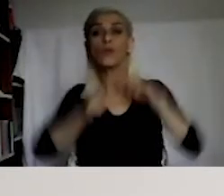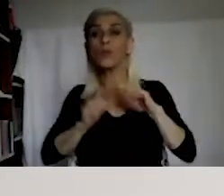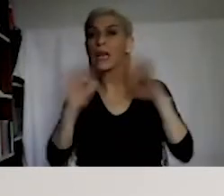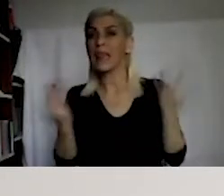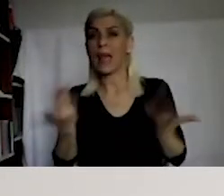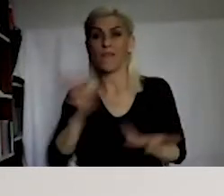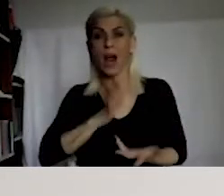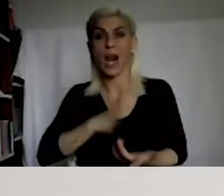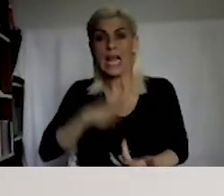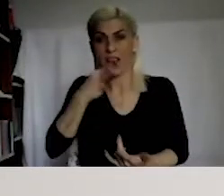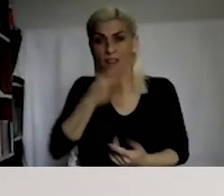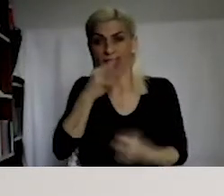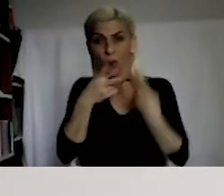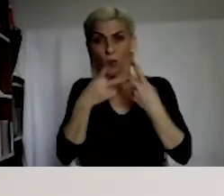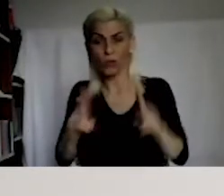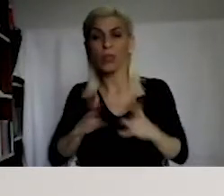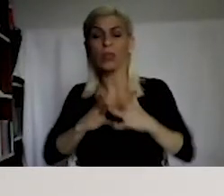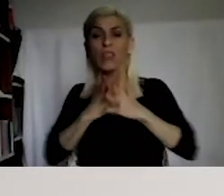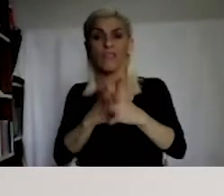hate speech?